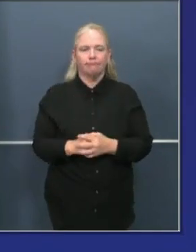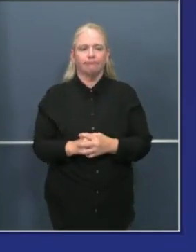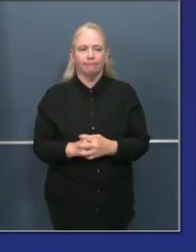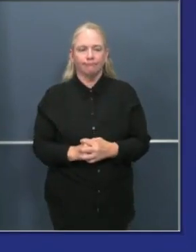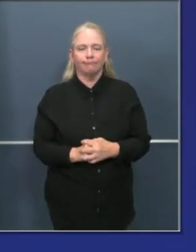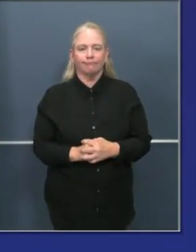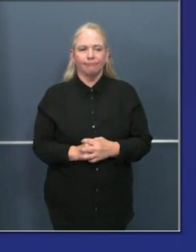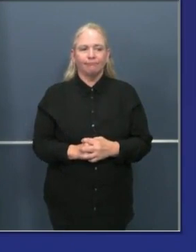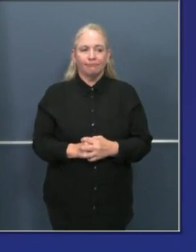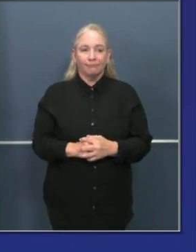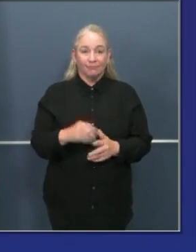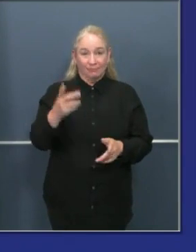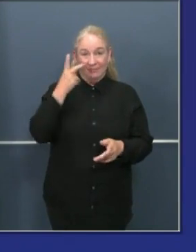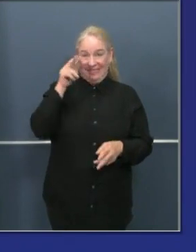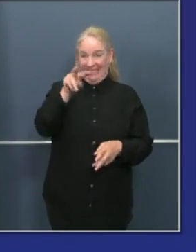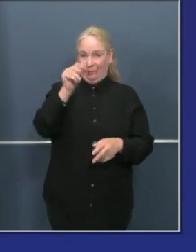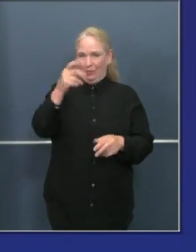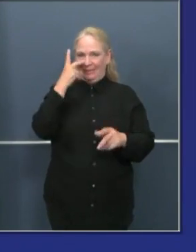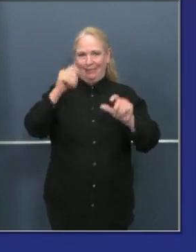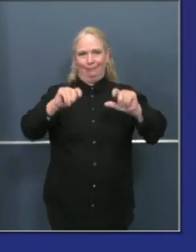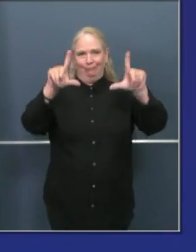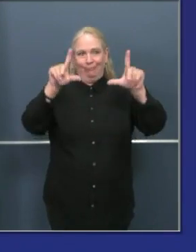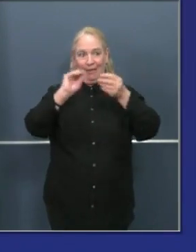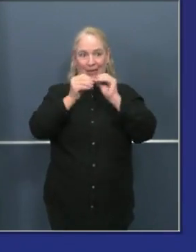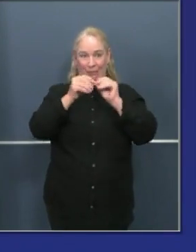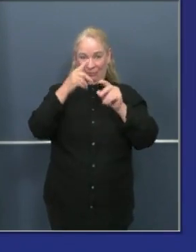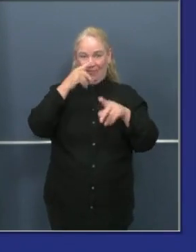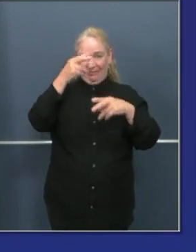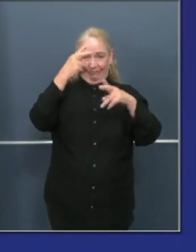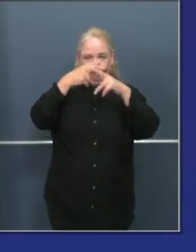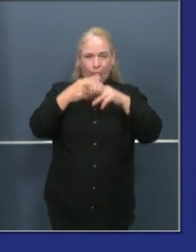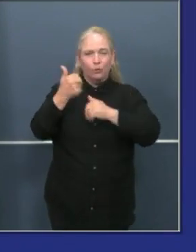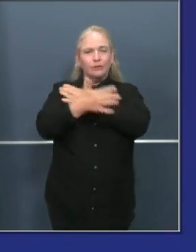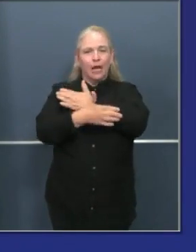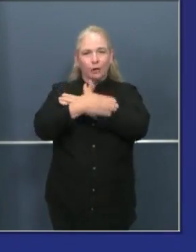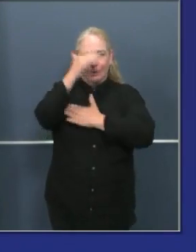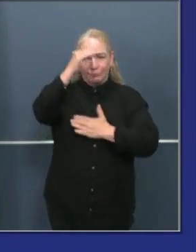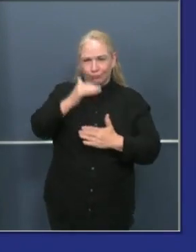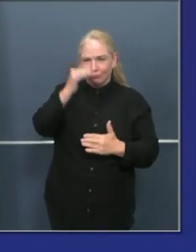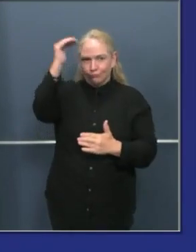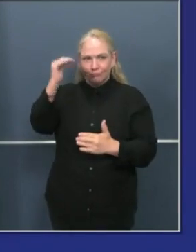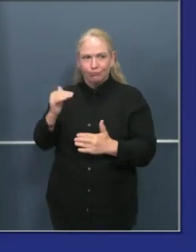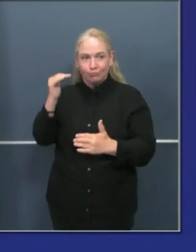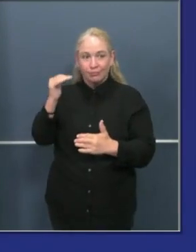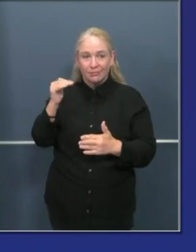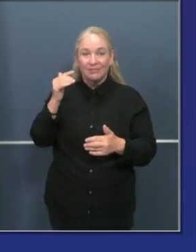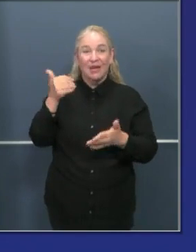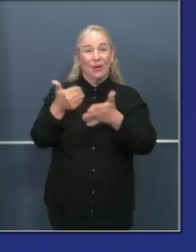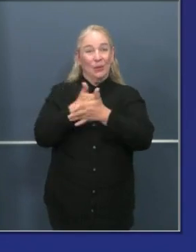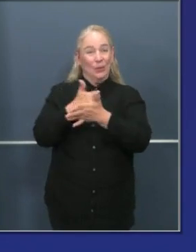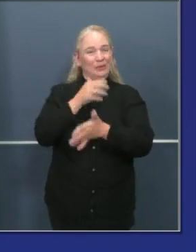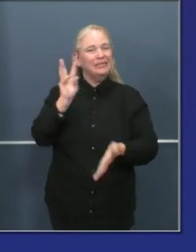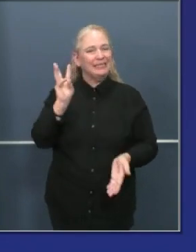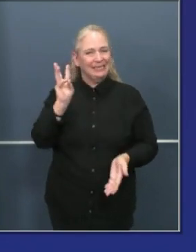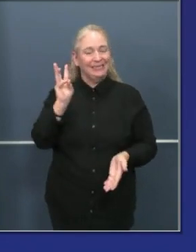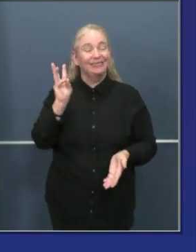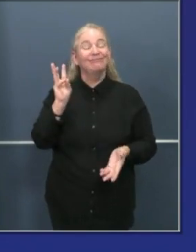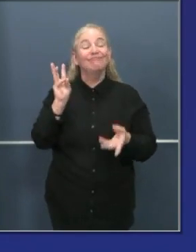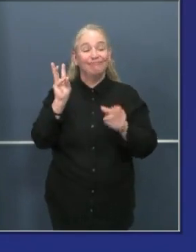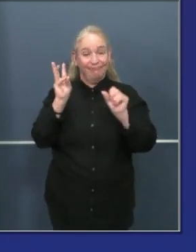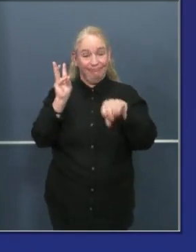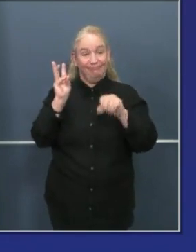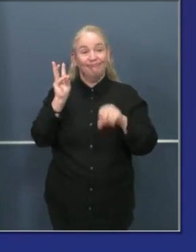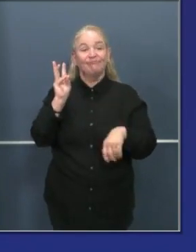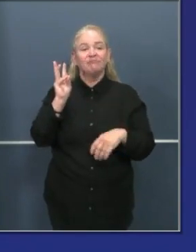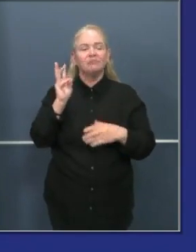up there, there are newly added six counties. 19 plus six doesn't equal 23. Well, have counties that are coming on and counties